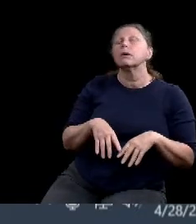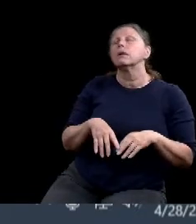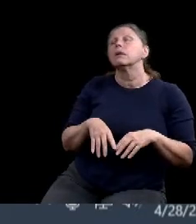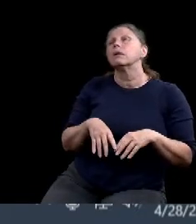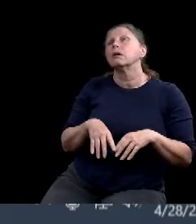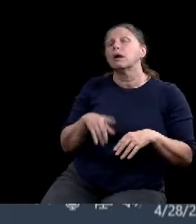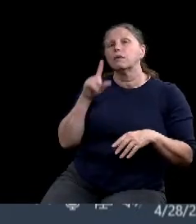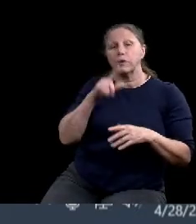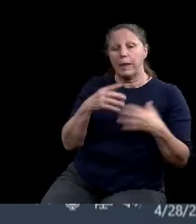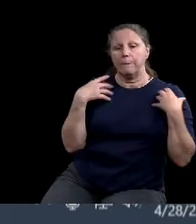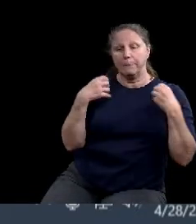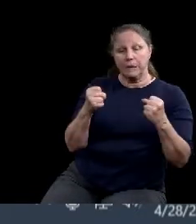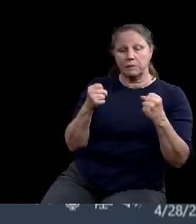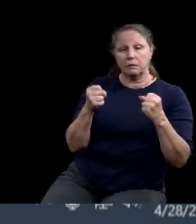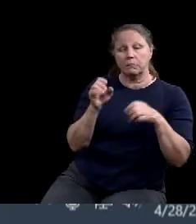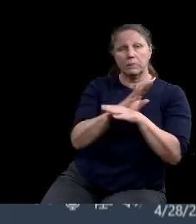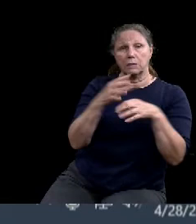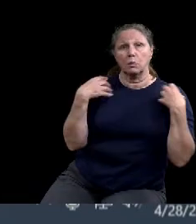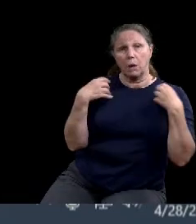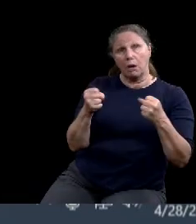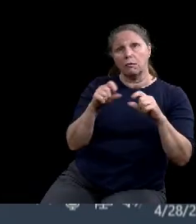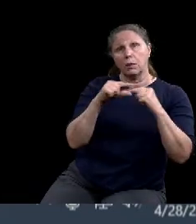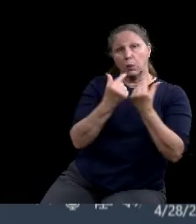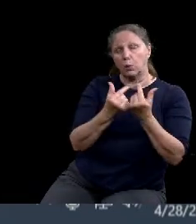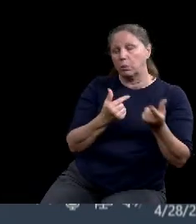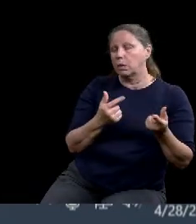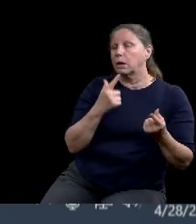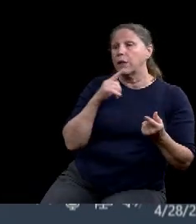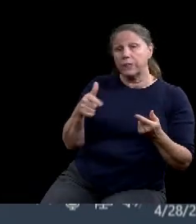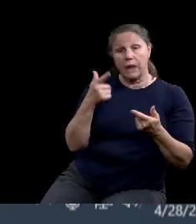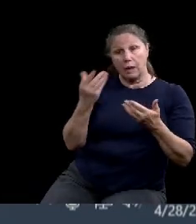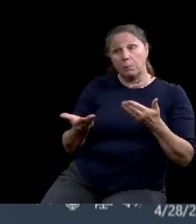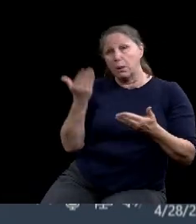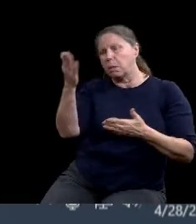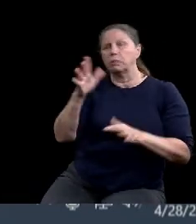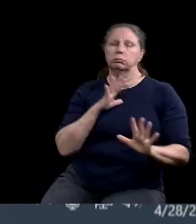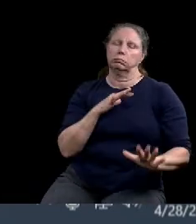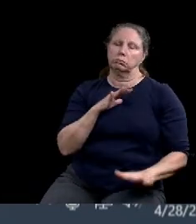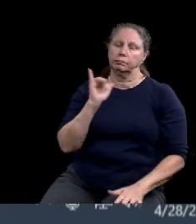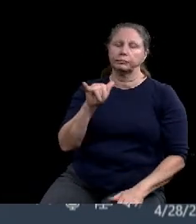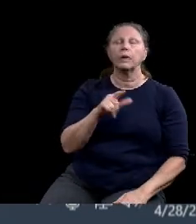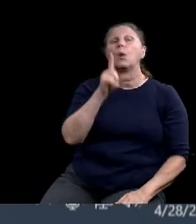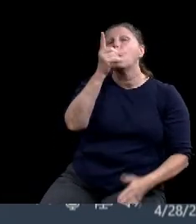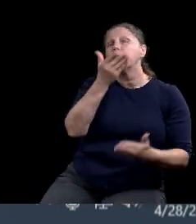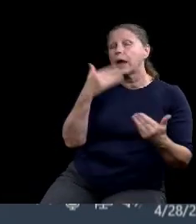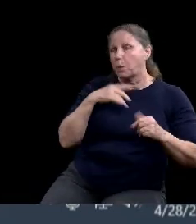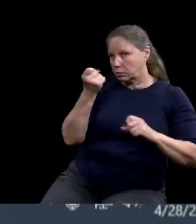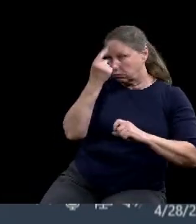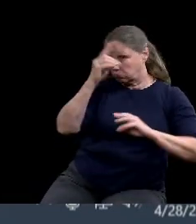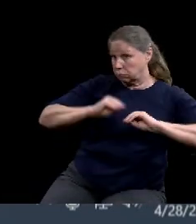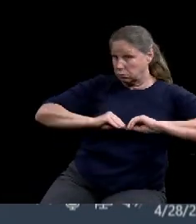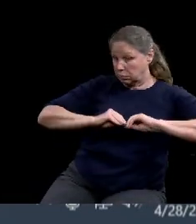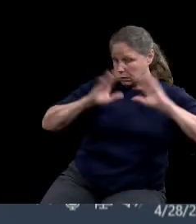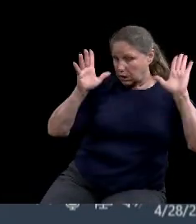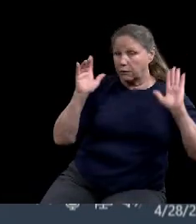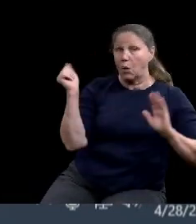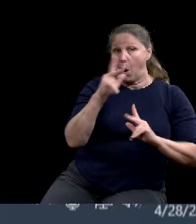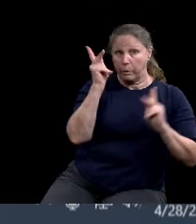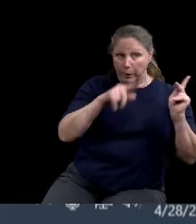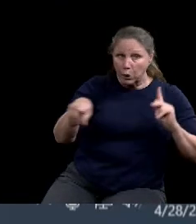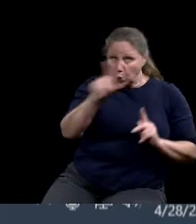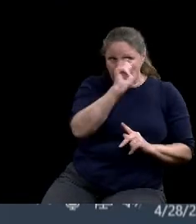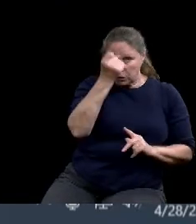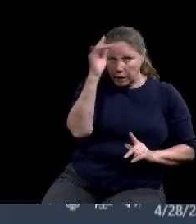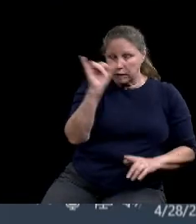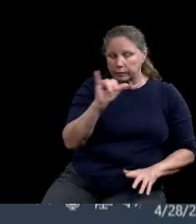proposing here. One thing that I want to make clear to, to our community is that, you know, staff and council have been very open